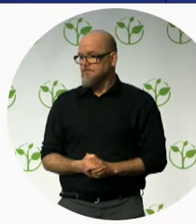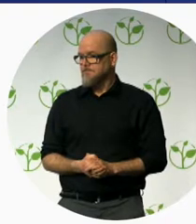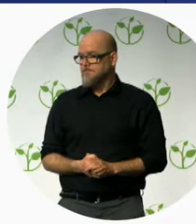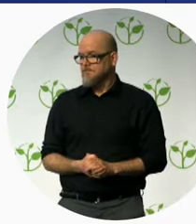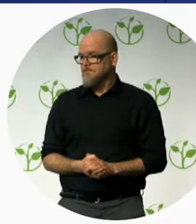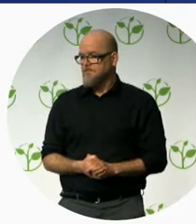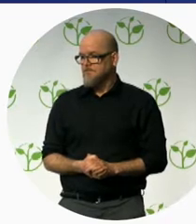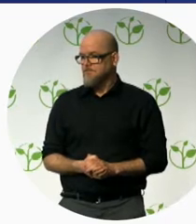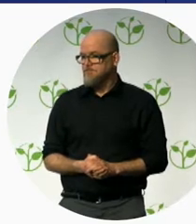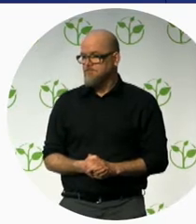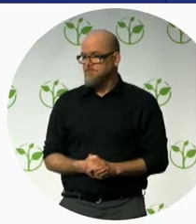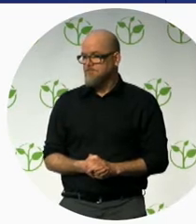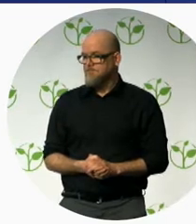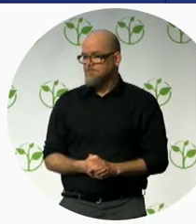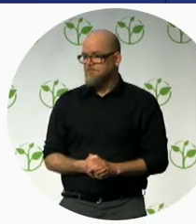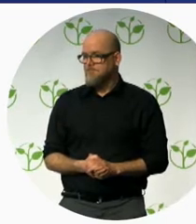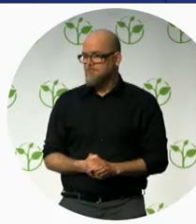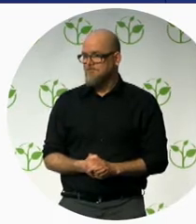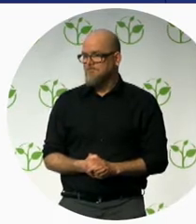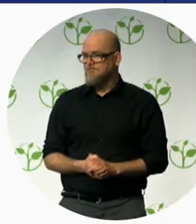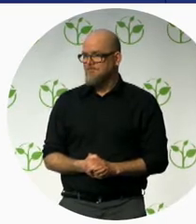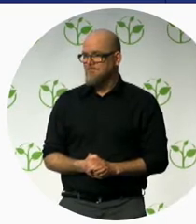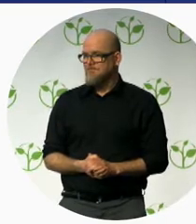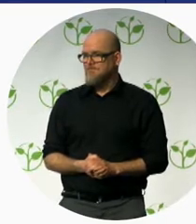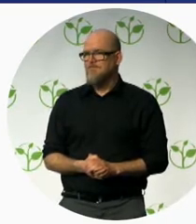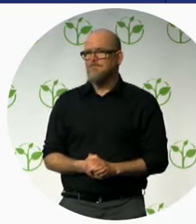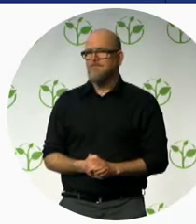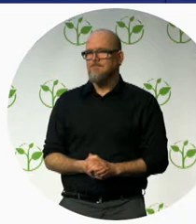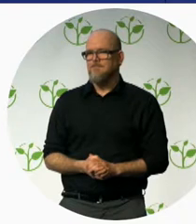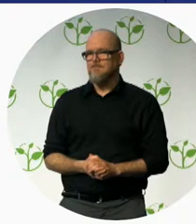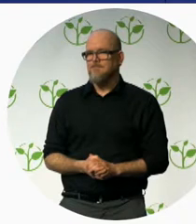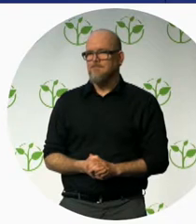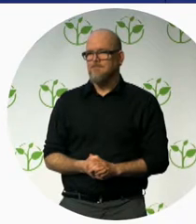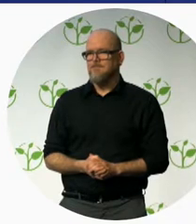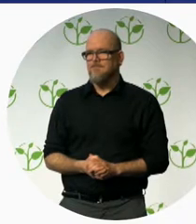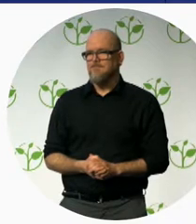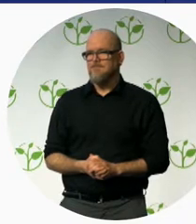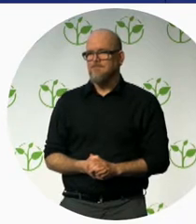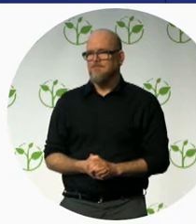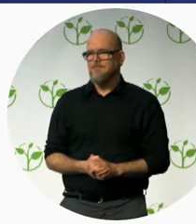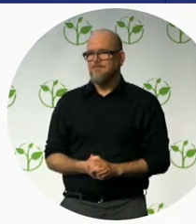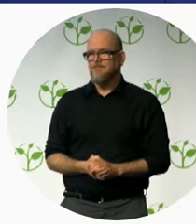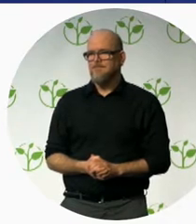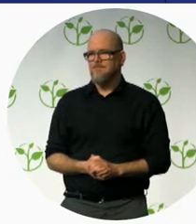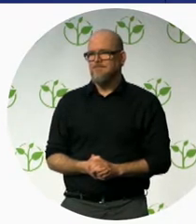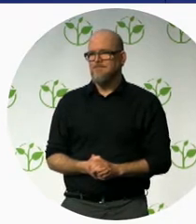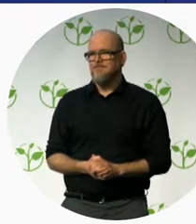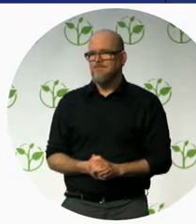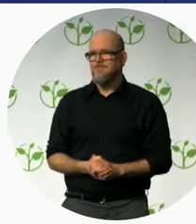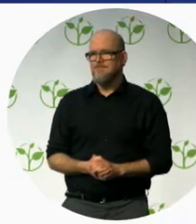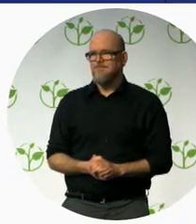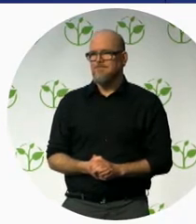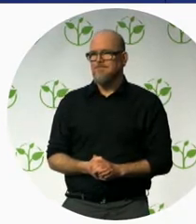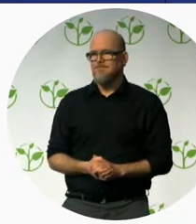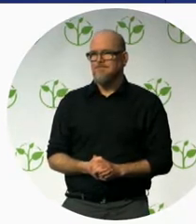firmy transportowe, hotele itp. do adresowania swojej oferty dla turystów z niepełnosprawnościami.